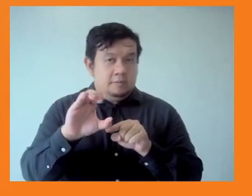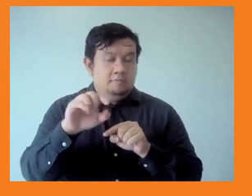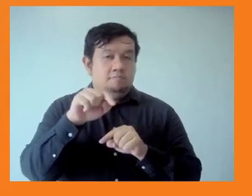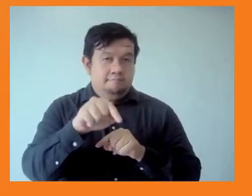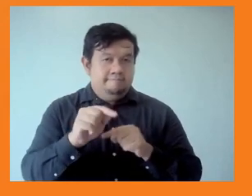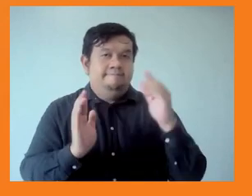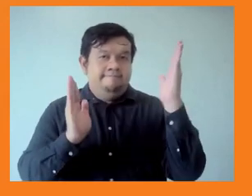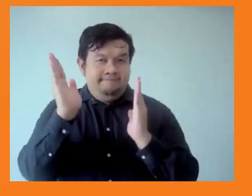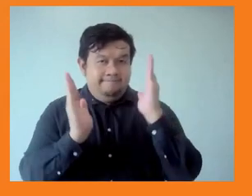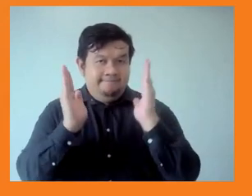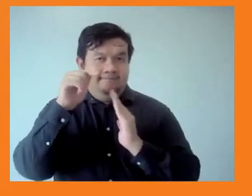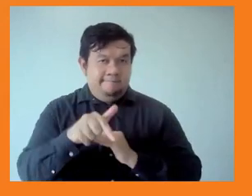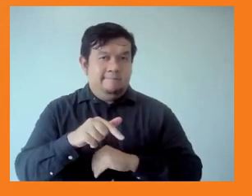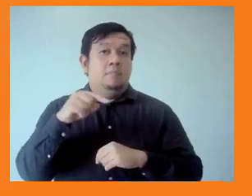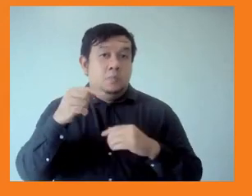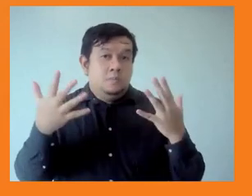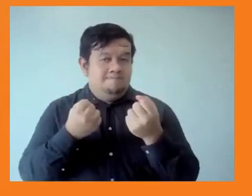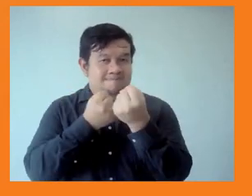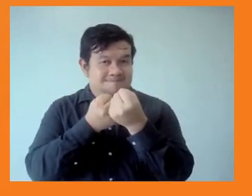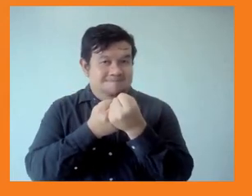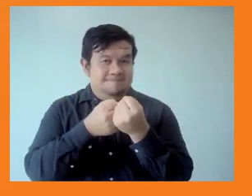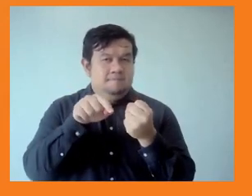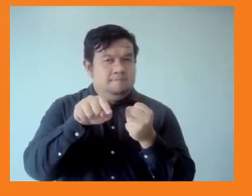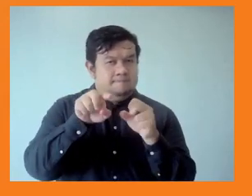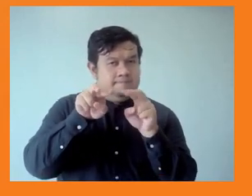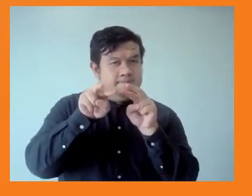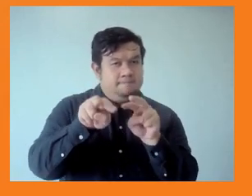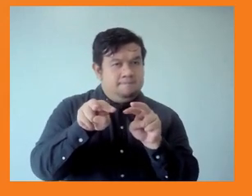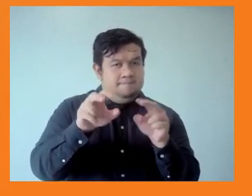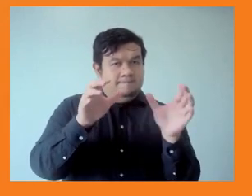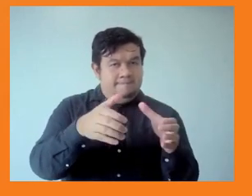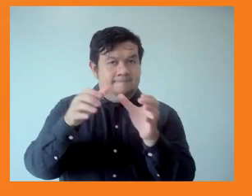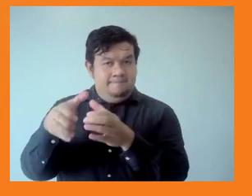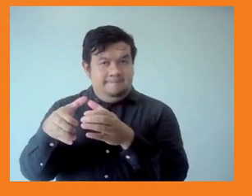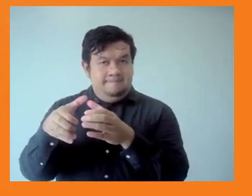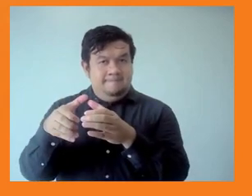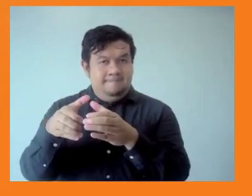and monitor the achievement of SDG 10 across the region. And final slide, please.